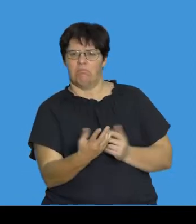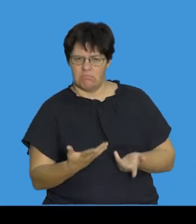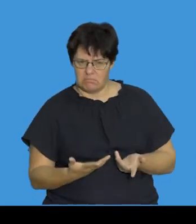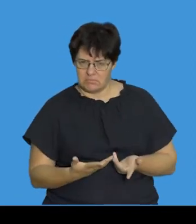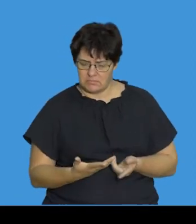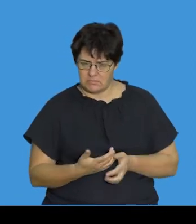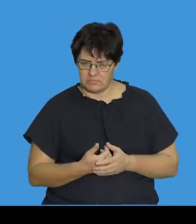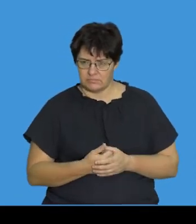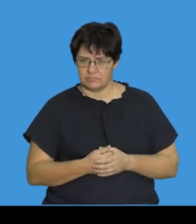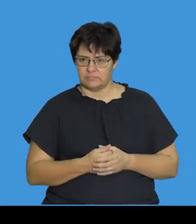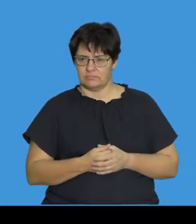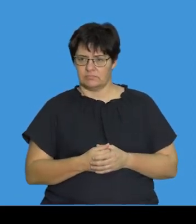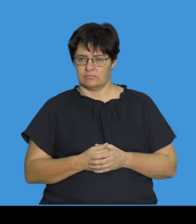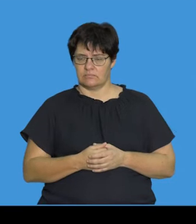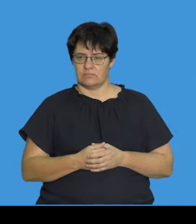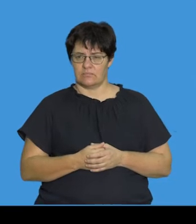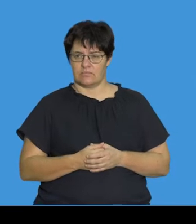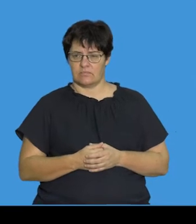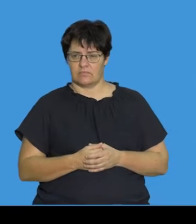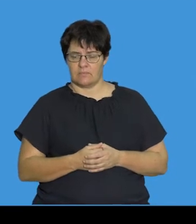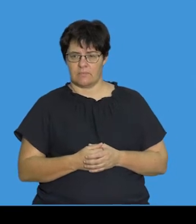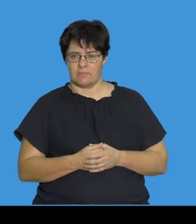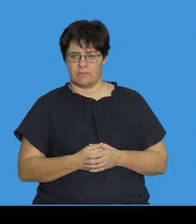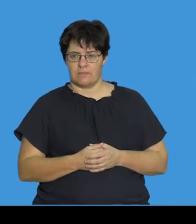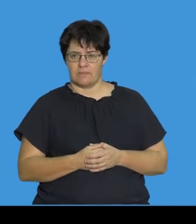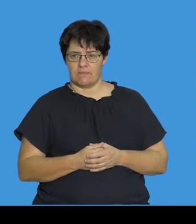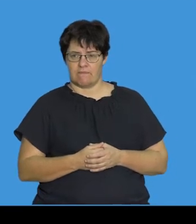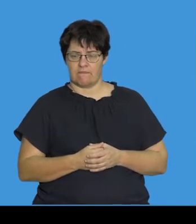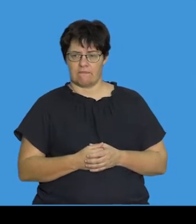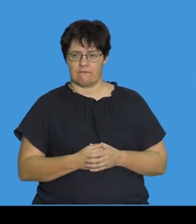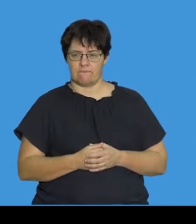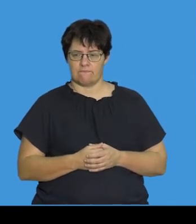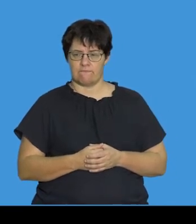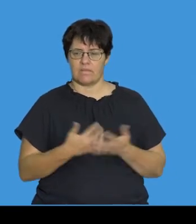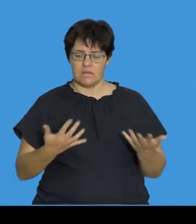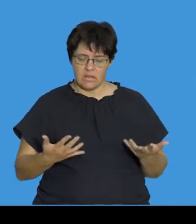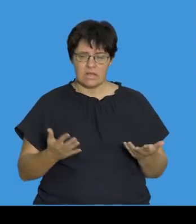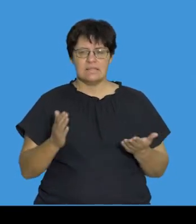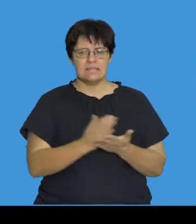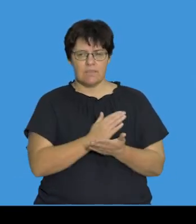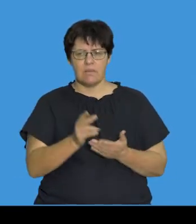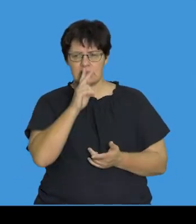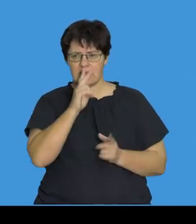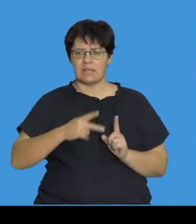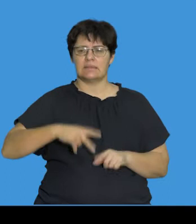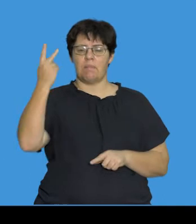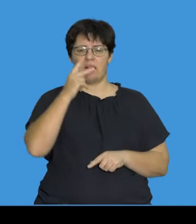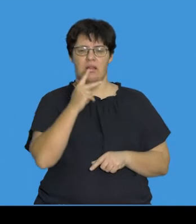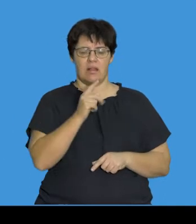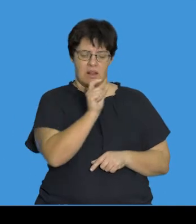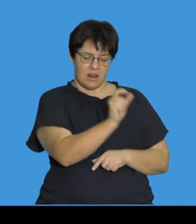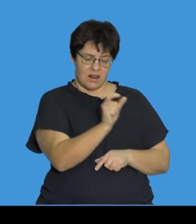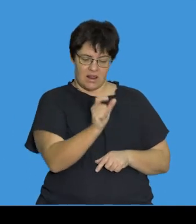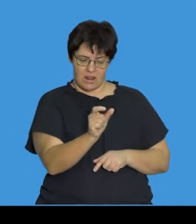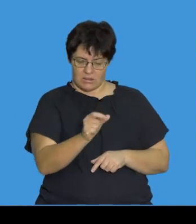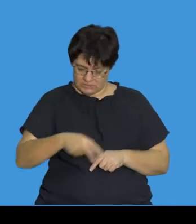segment of that chromosome has been changed in its position, which I've referred to in this diagram here. We sometimes see that there's